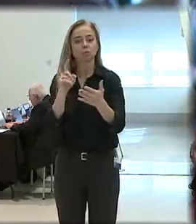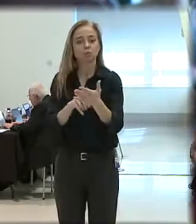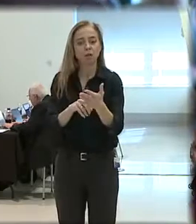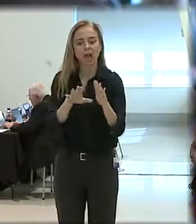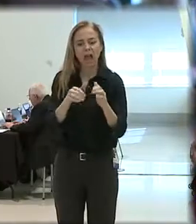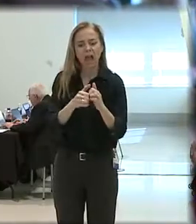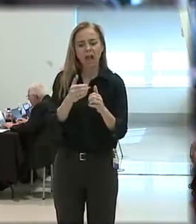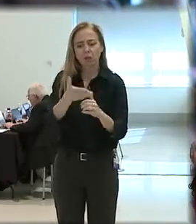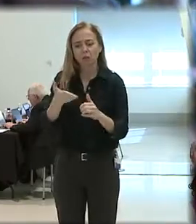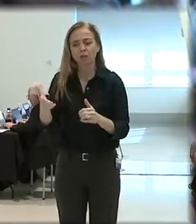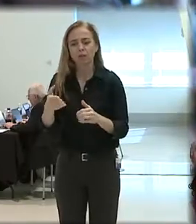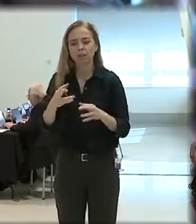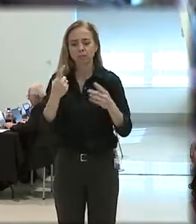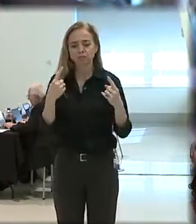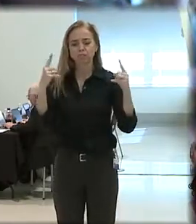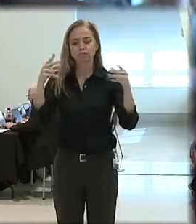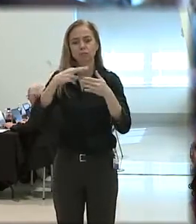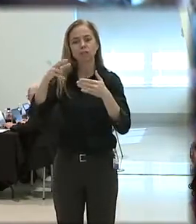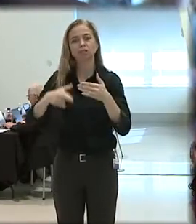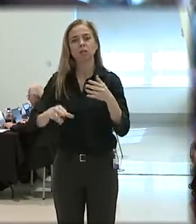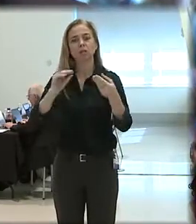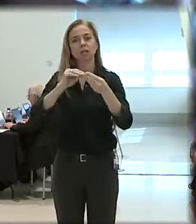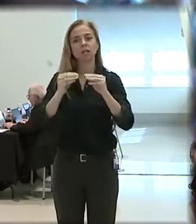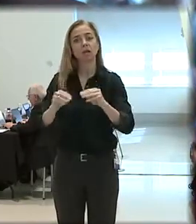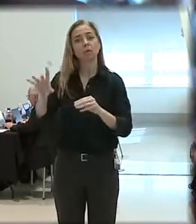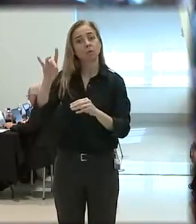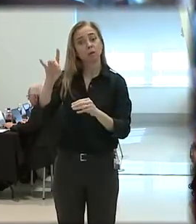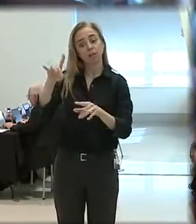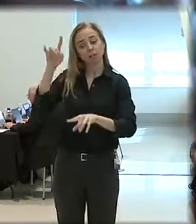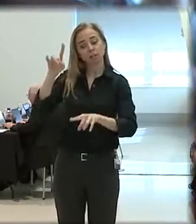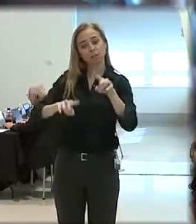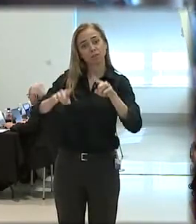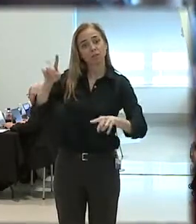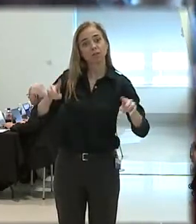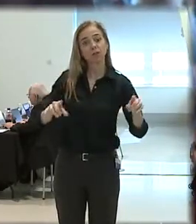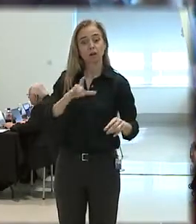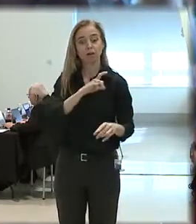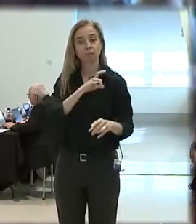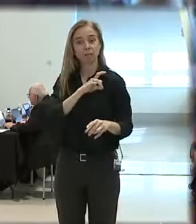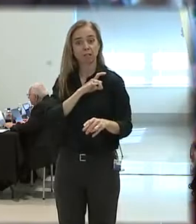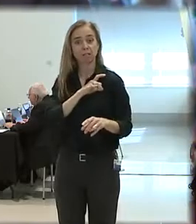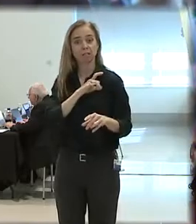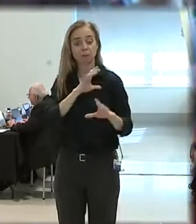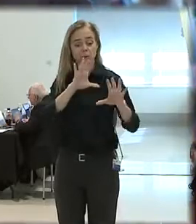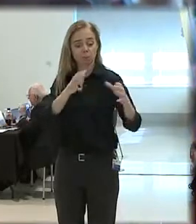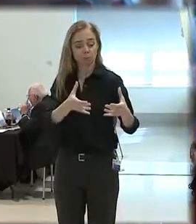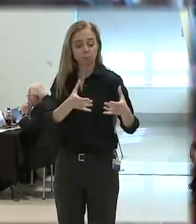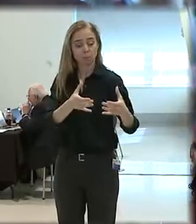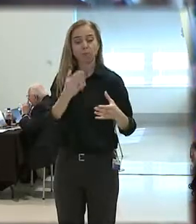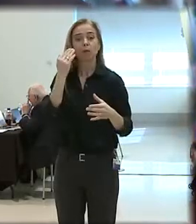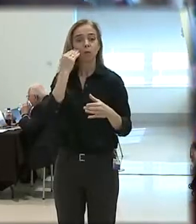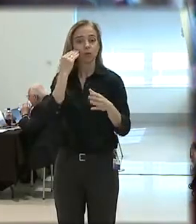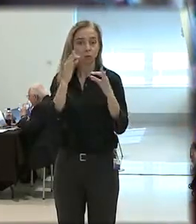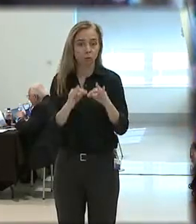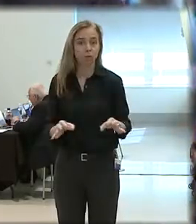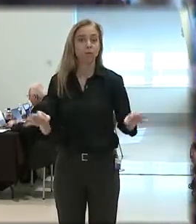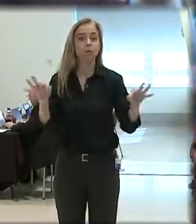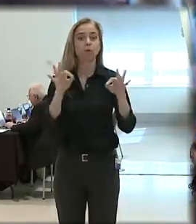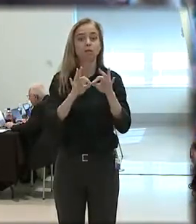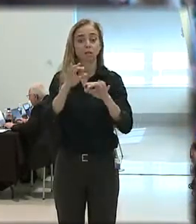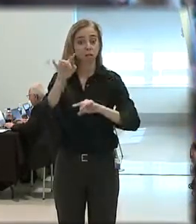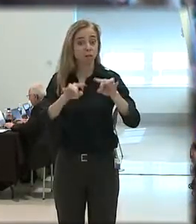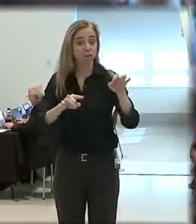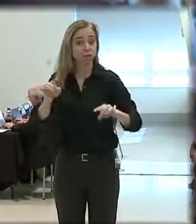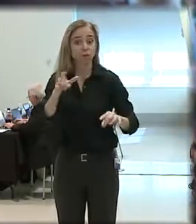resolved. Number eight, diversifying police forces. We know it's important to diversify police forces.